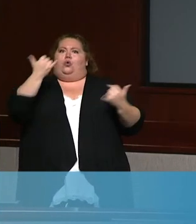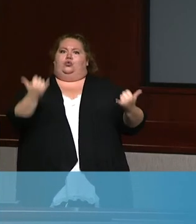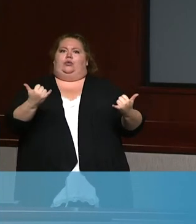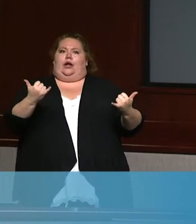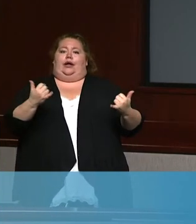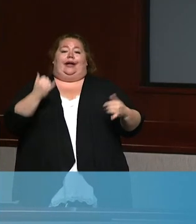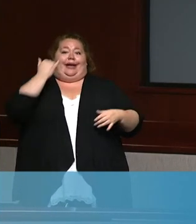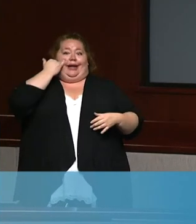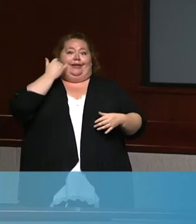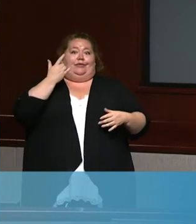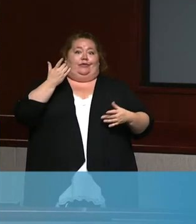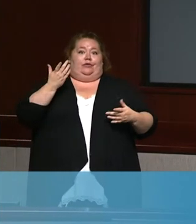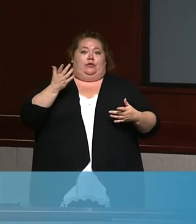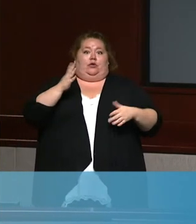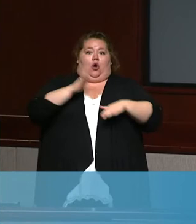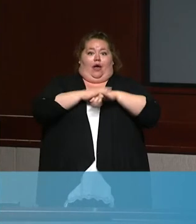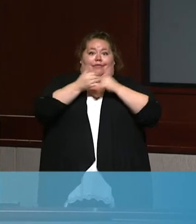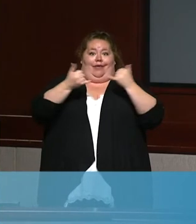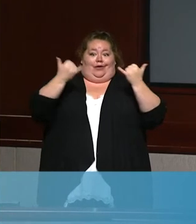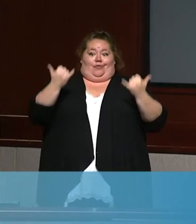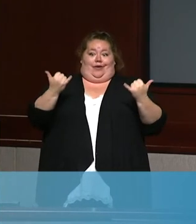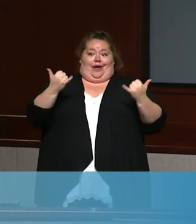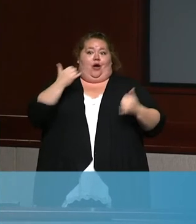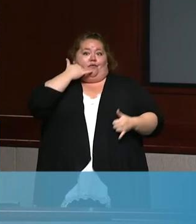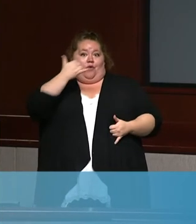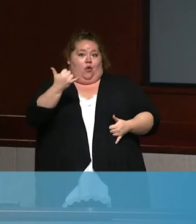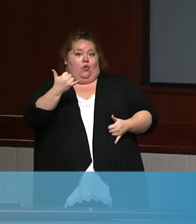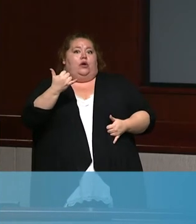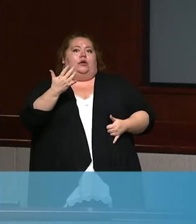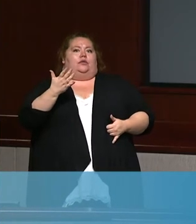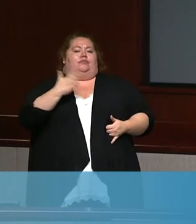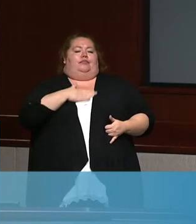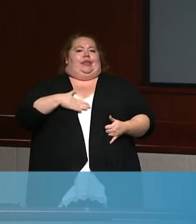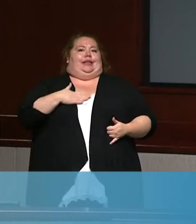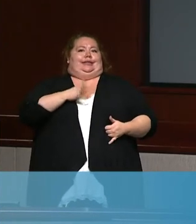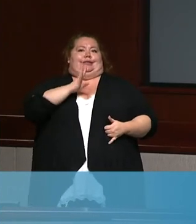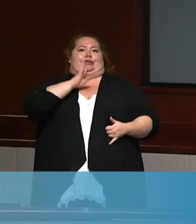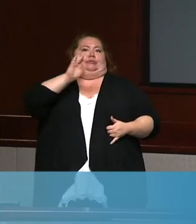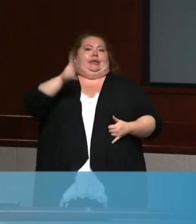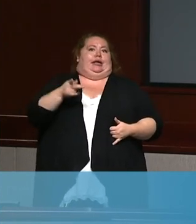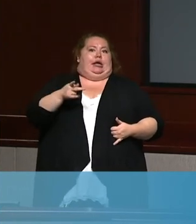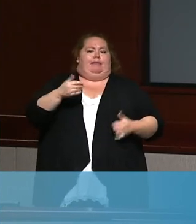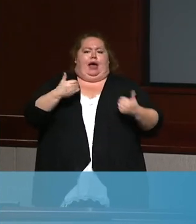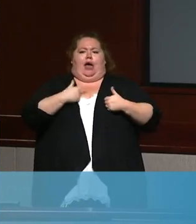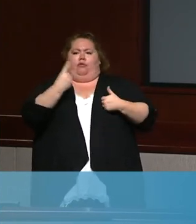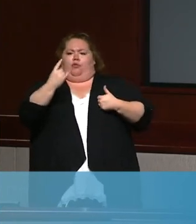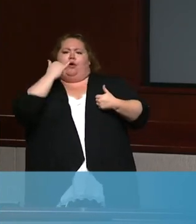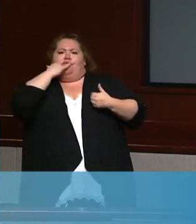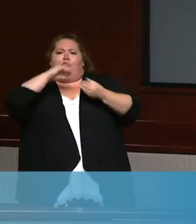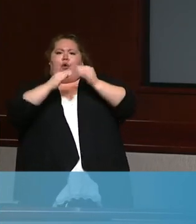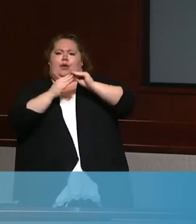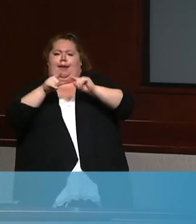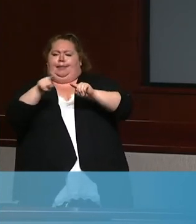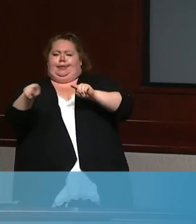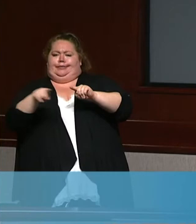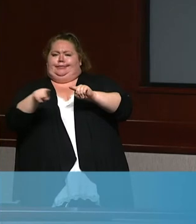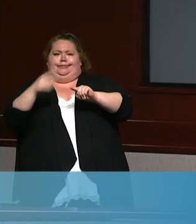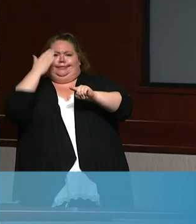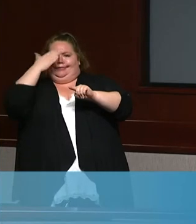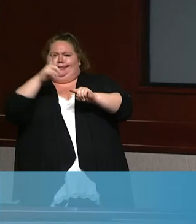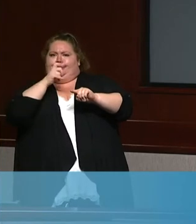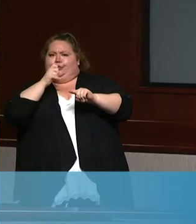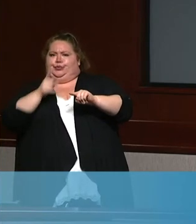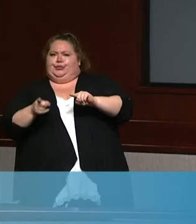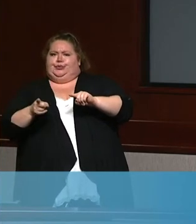please speak up. Uh, and also if you are an unknown, we've got an unknown number, unknown caller unidentified,